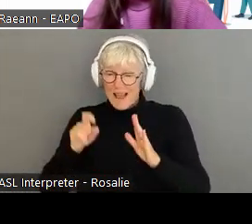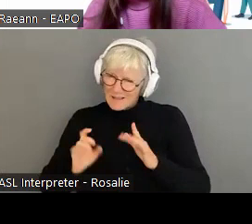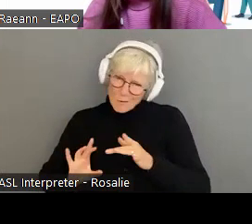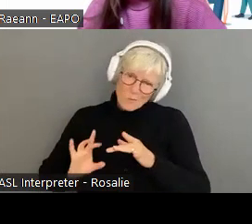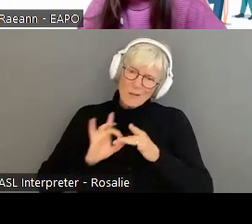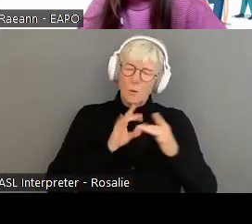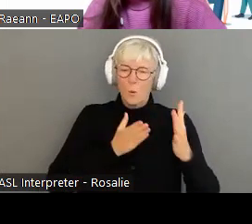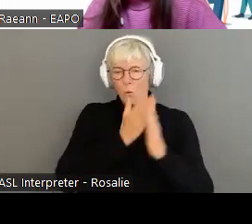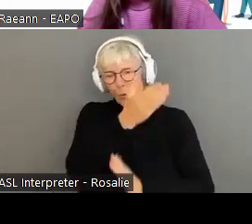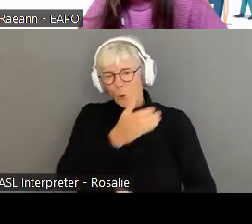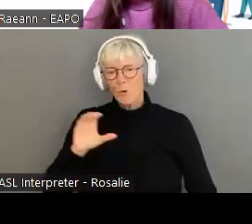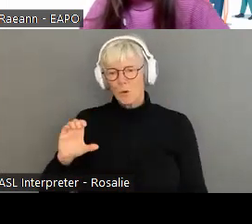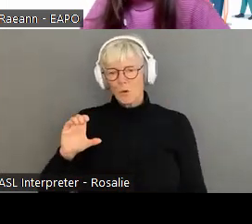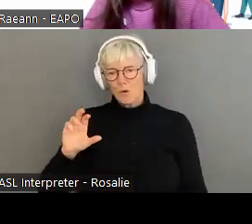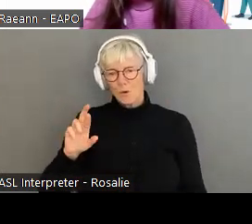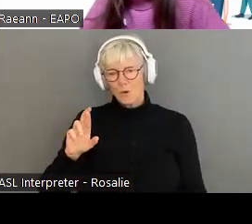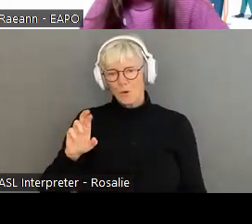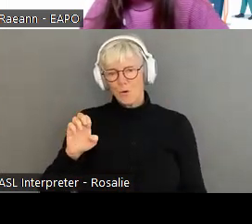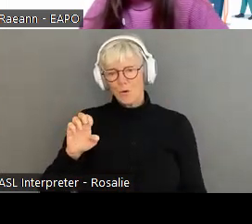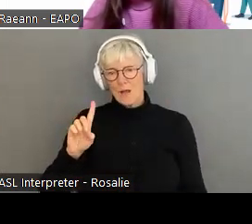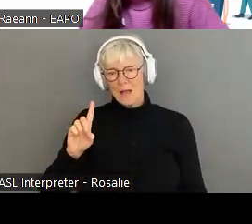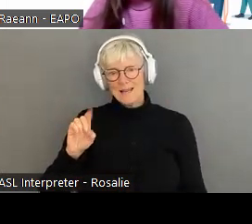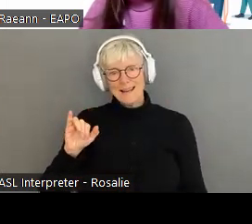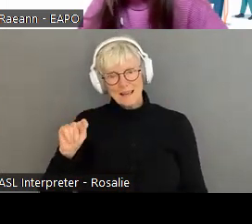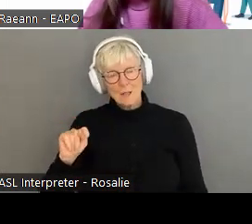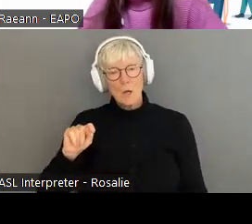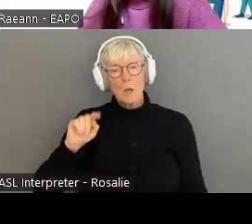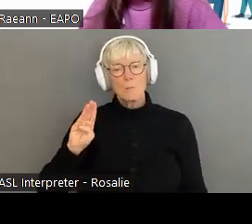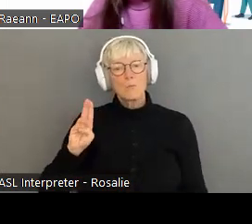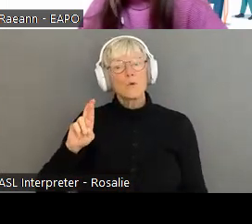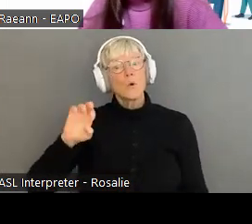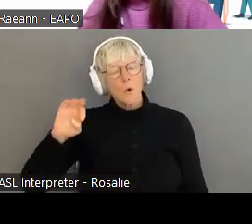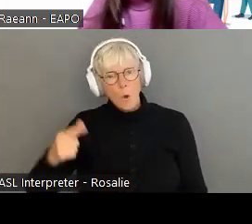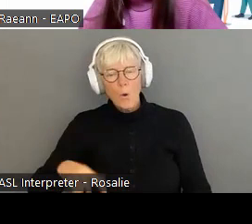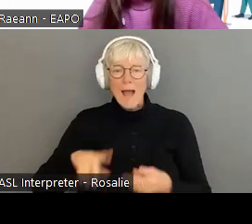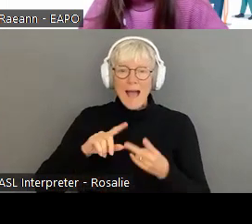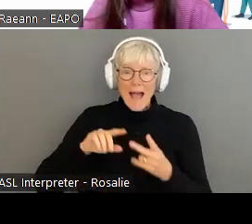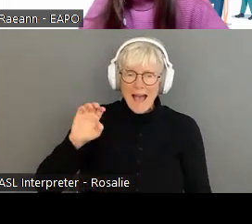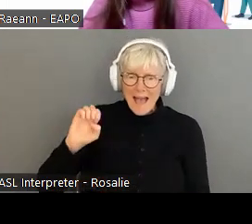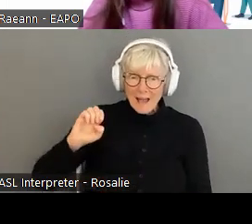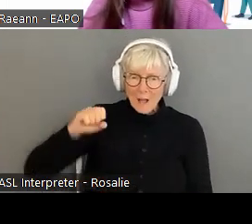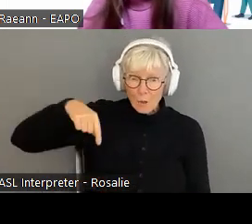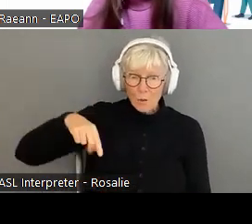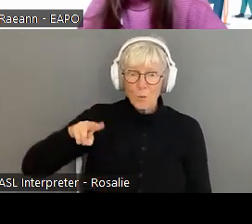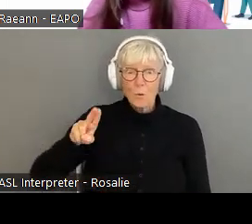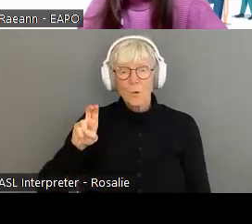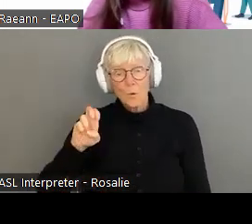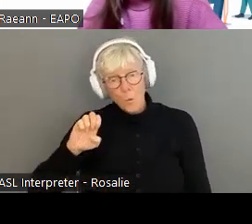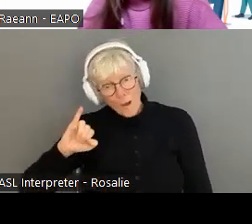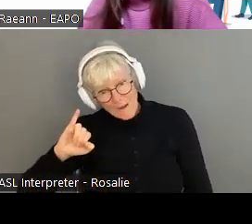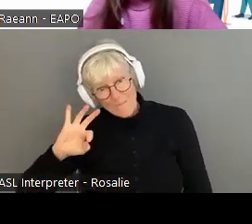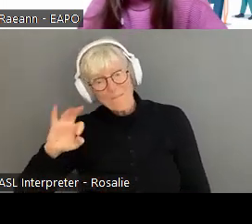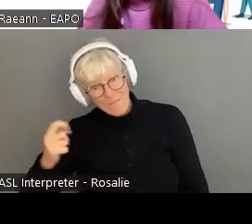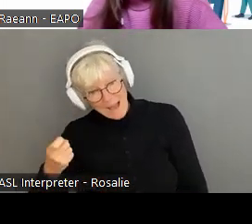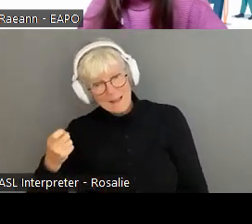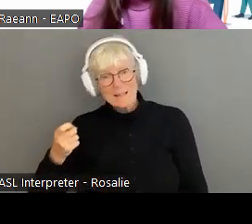you want to make sure that you're keeping an eye on your credit report through Equifax and TransUnion, very important to do both because certain banks are using Equifax,